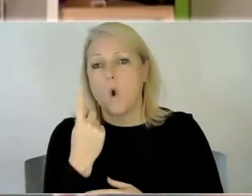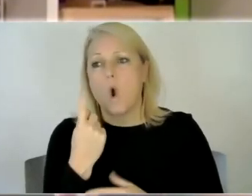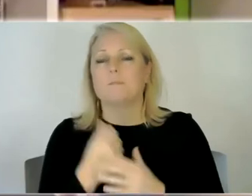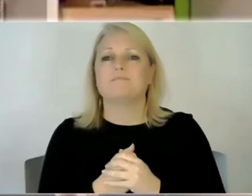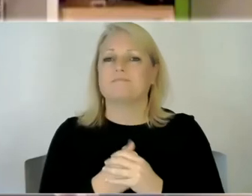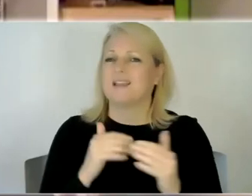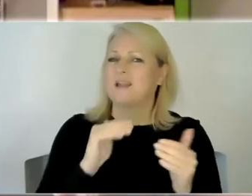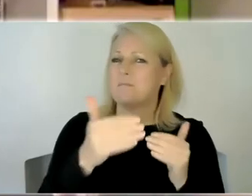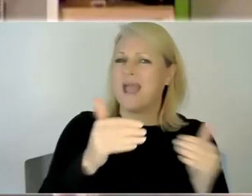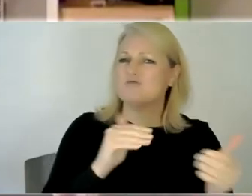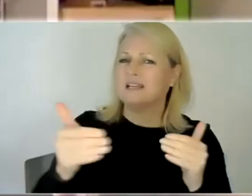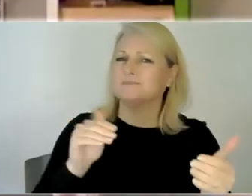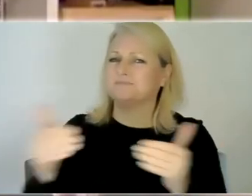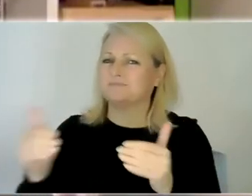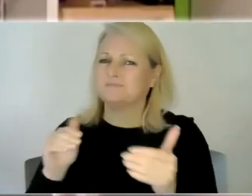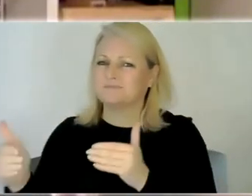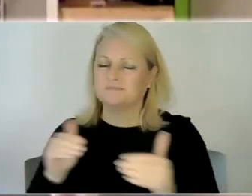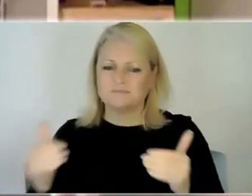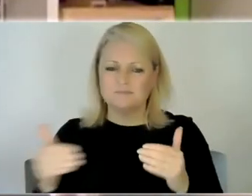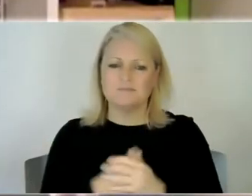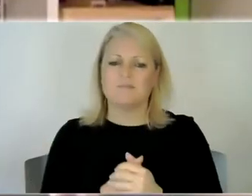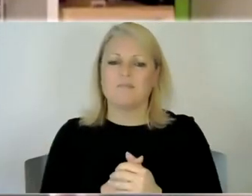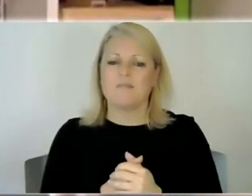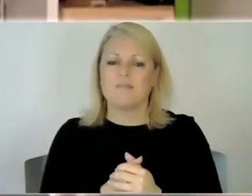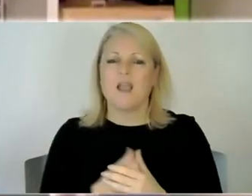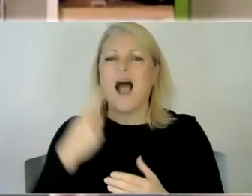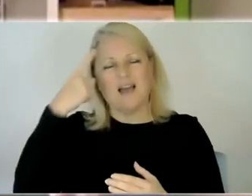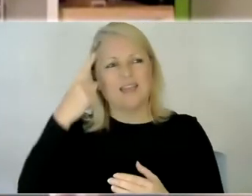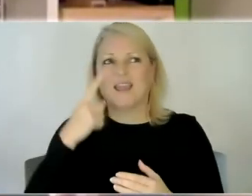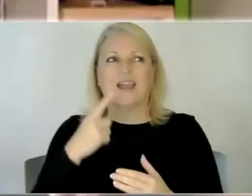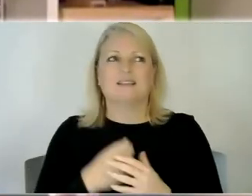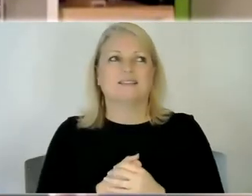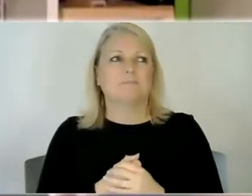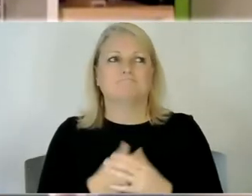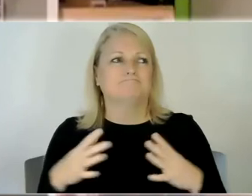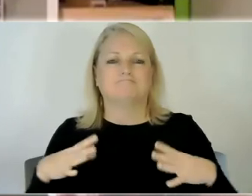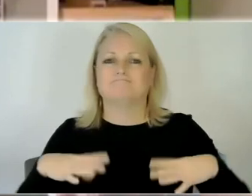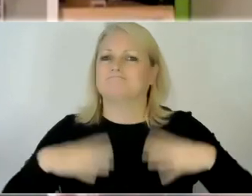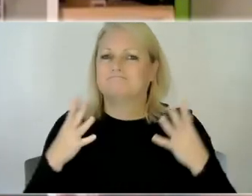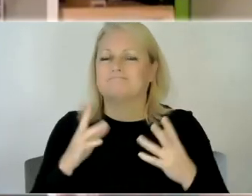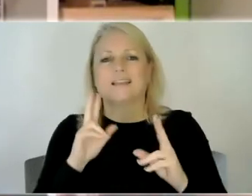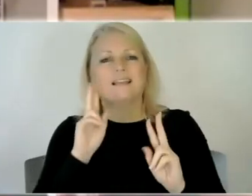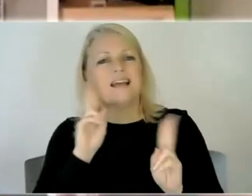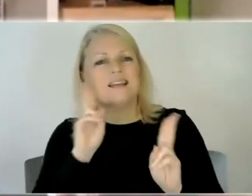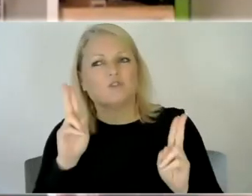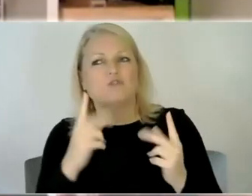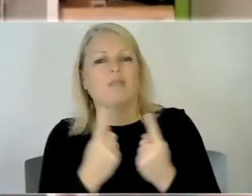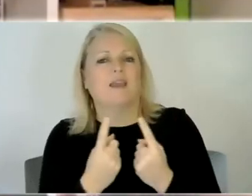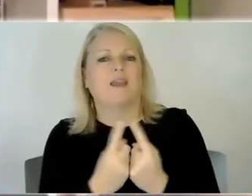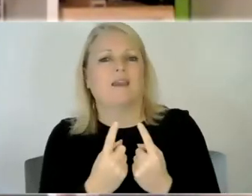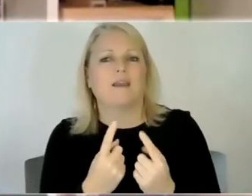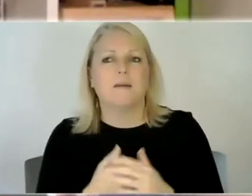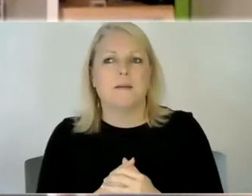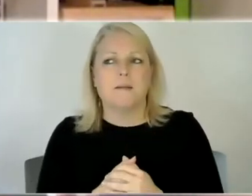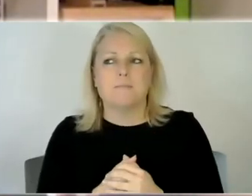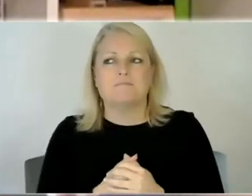comparison i think it's really natural and a hard thing not to do is to look at